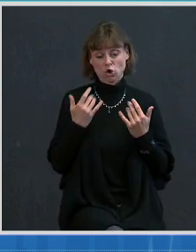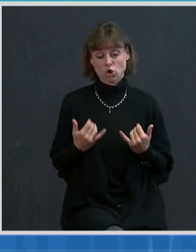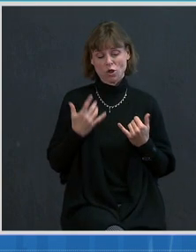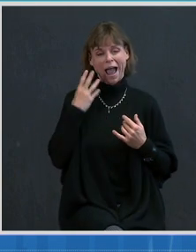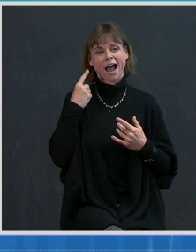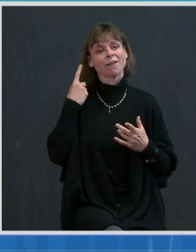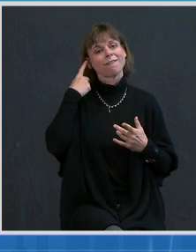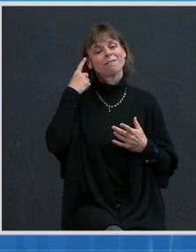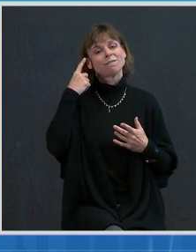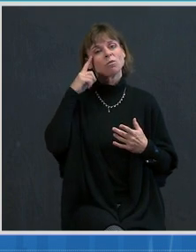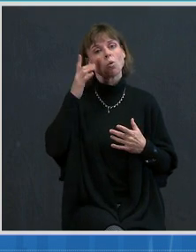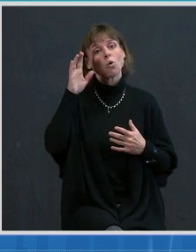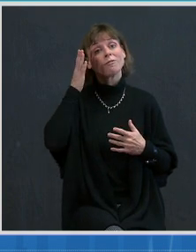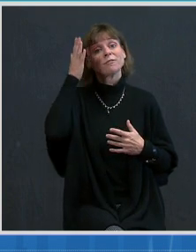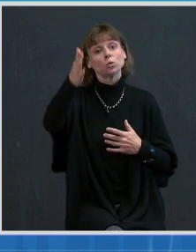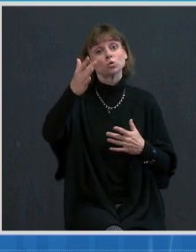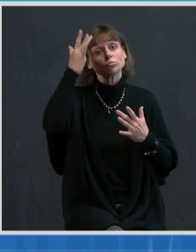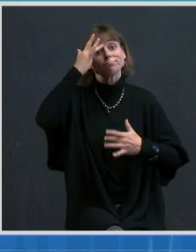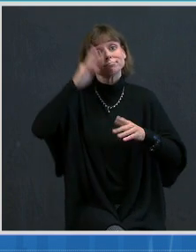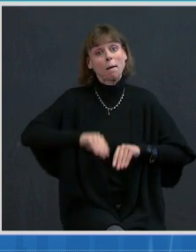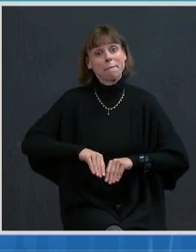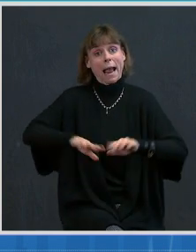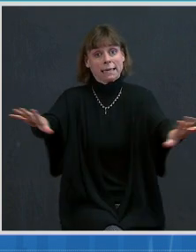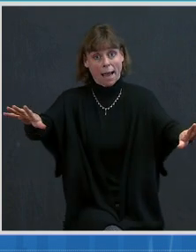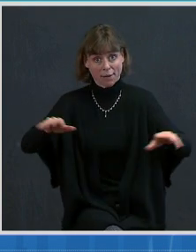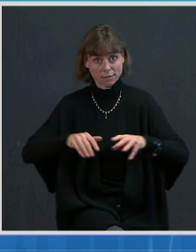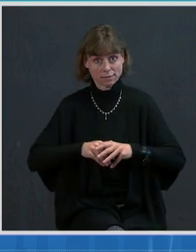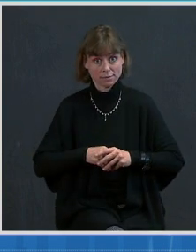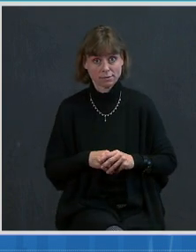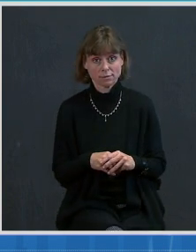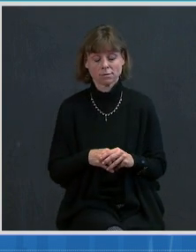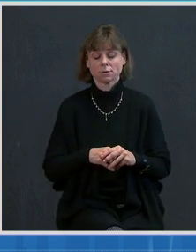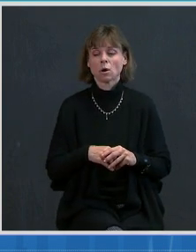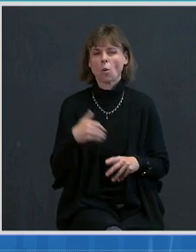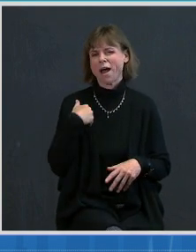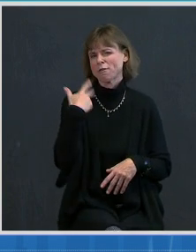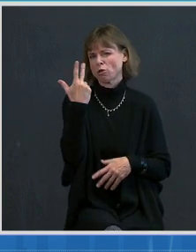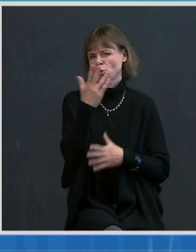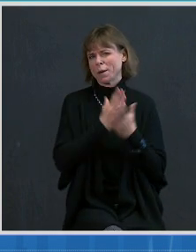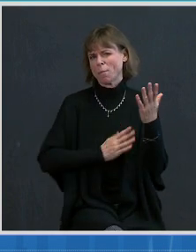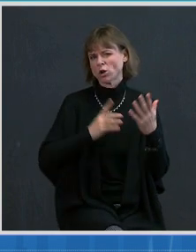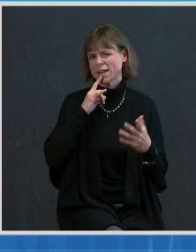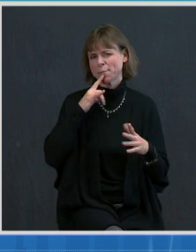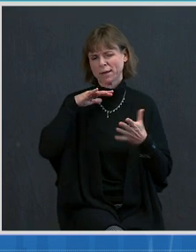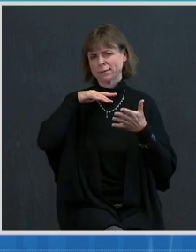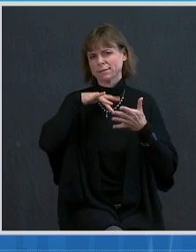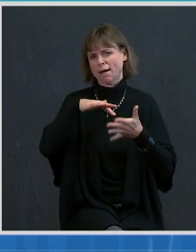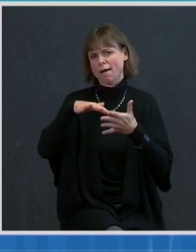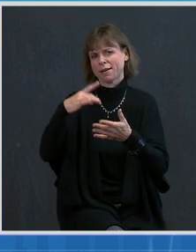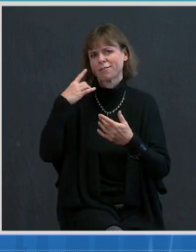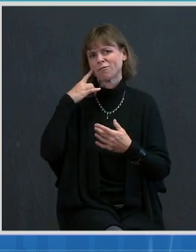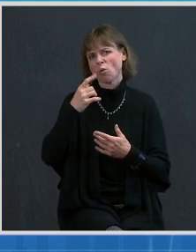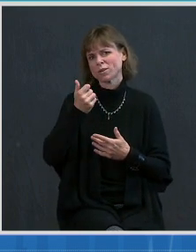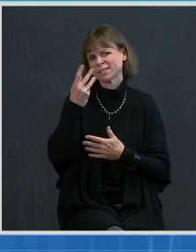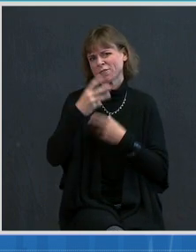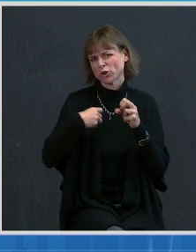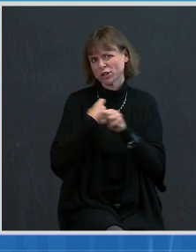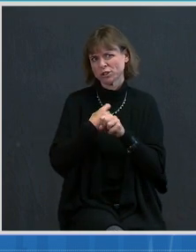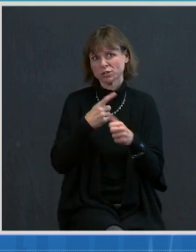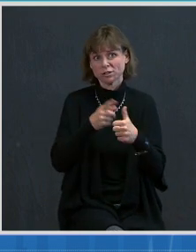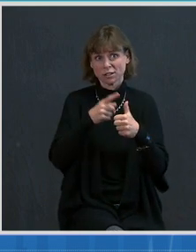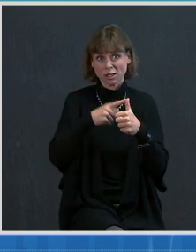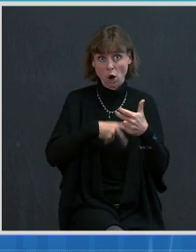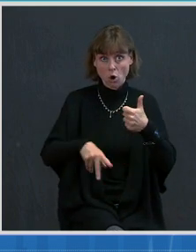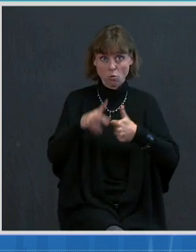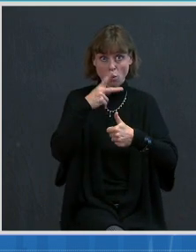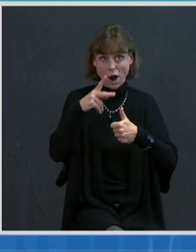there are three components that have been pursued now for some years. The first is priority pathogens. Pick